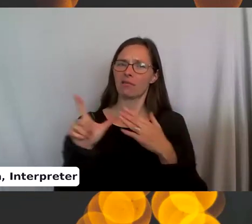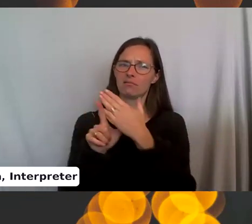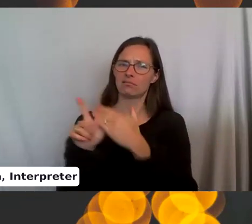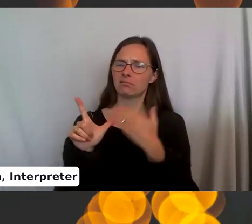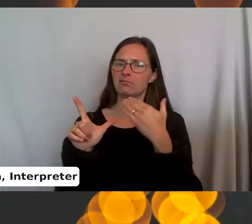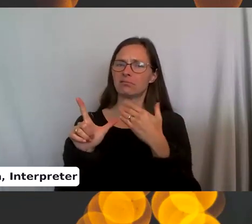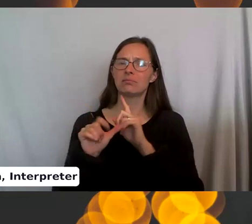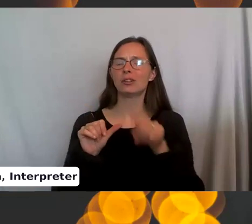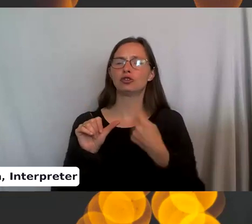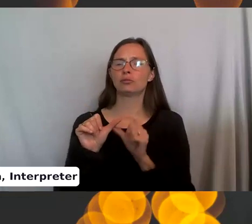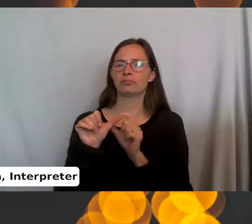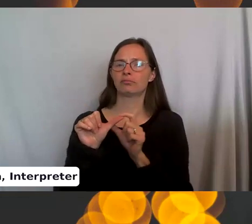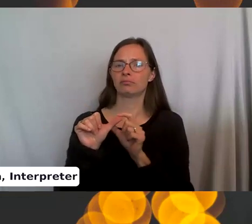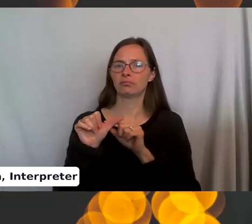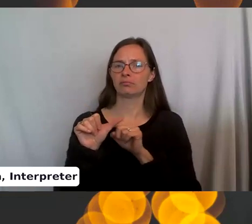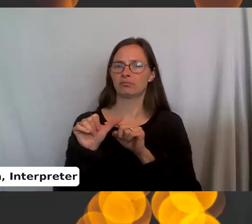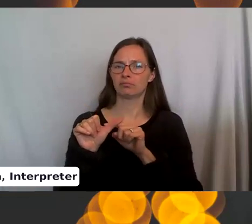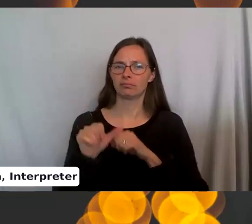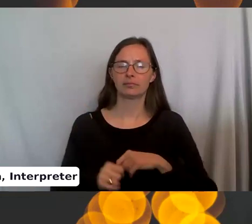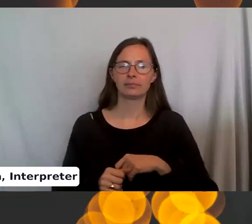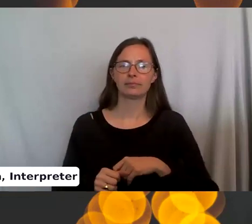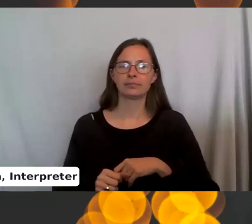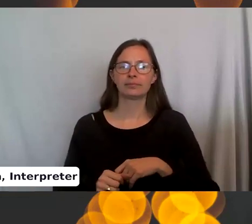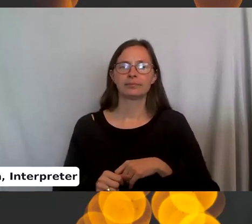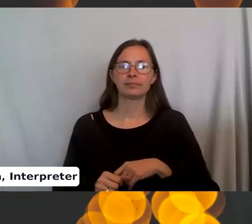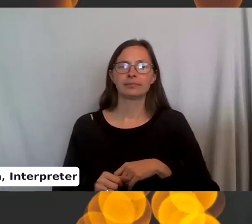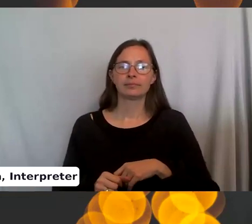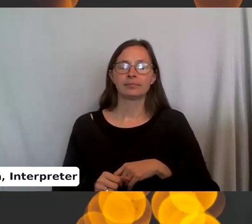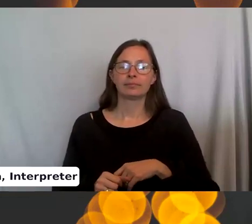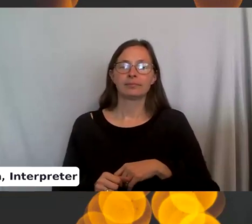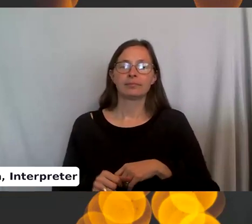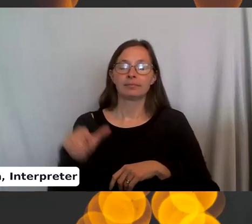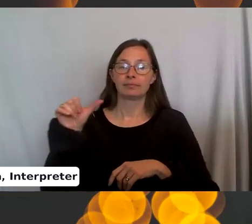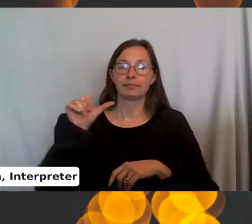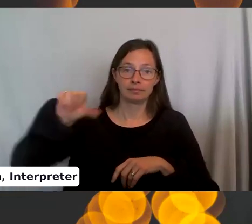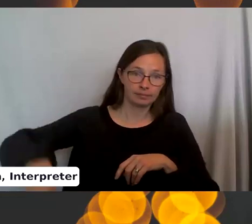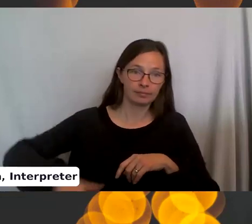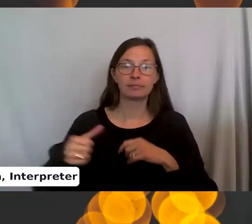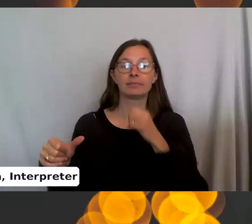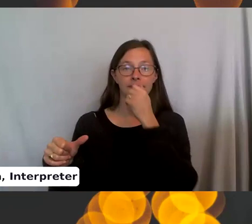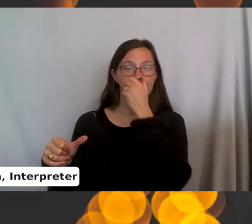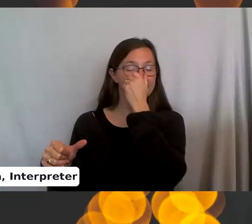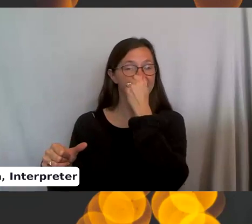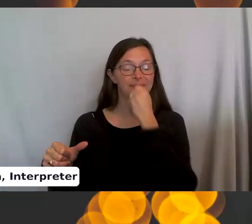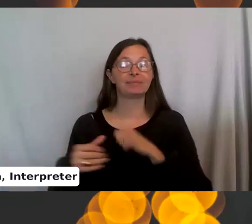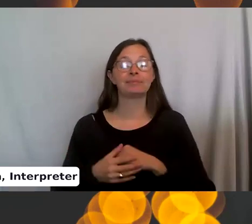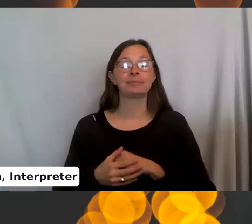an L, but just the opposite. Okay. So thumb over the top, loop it around.